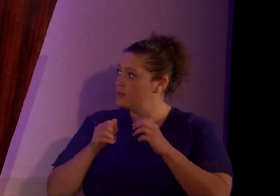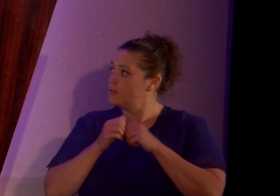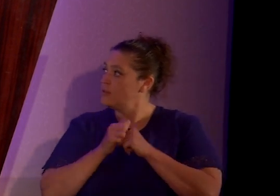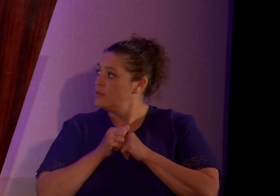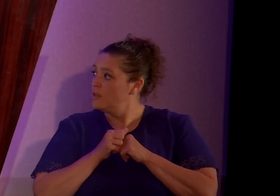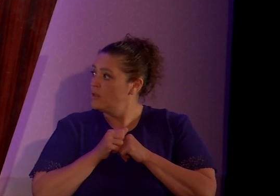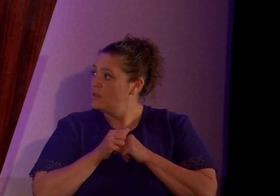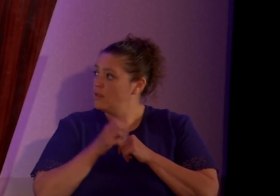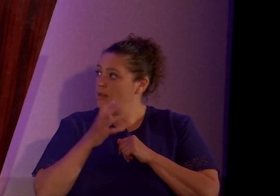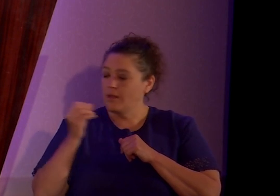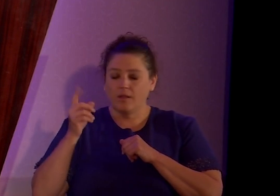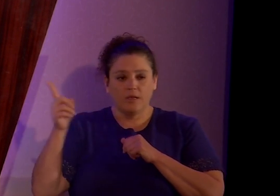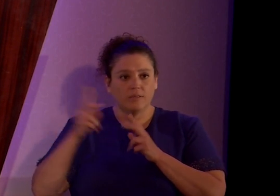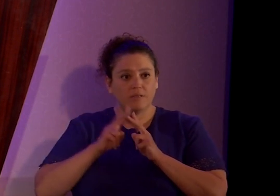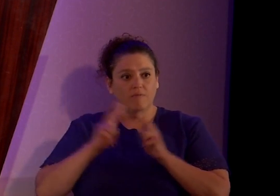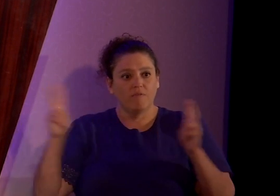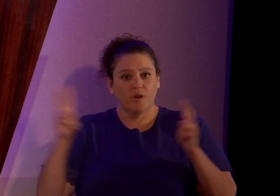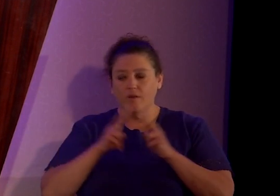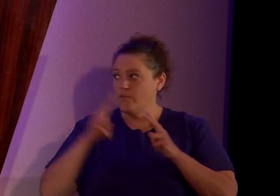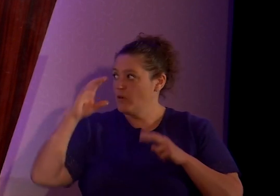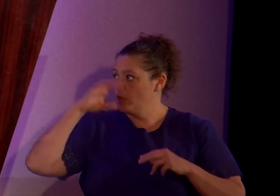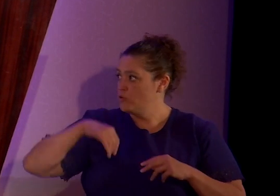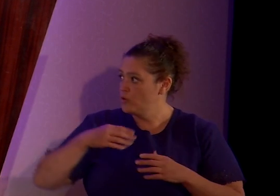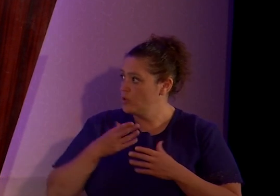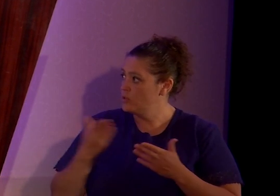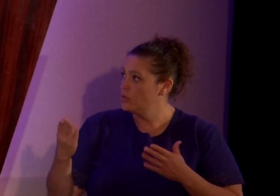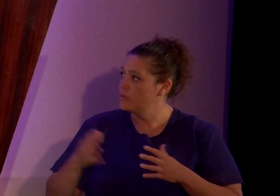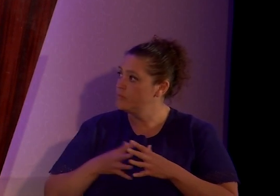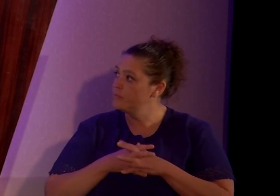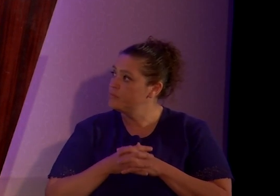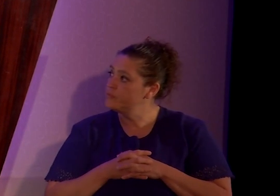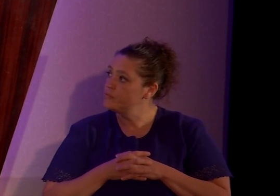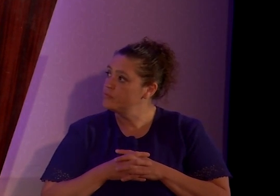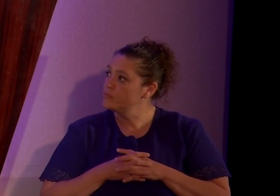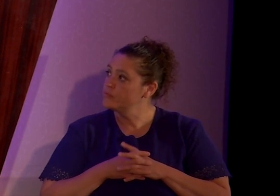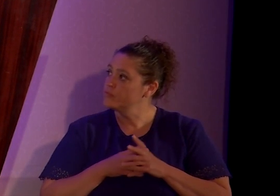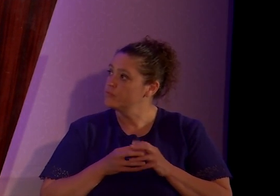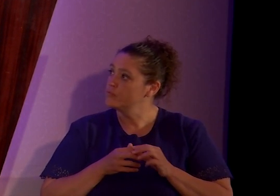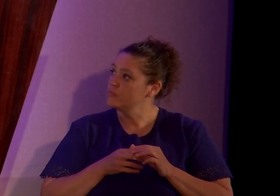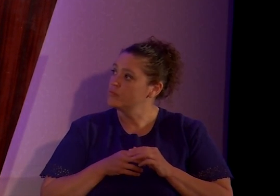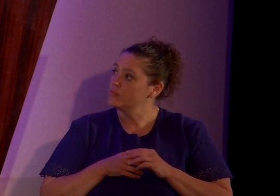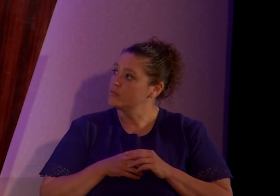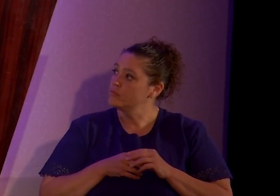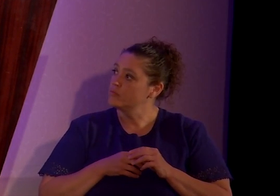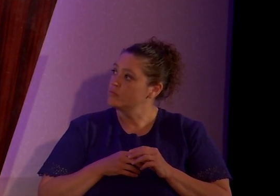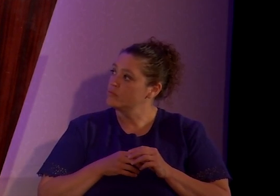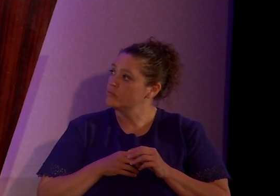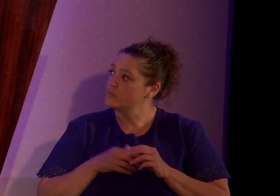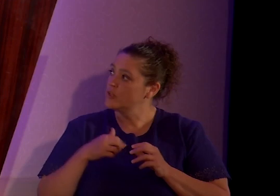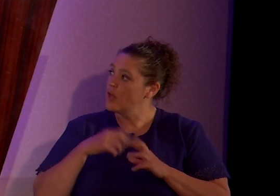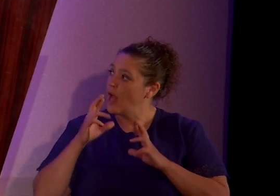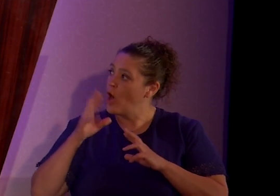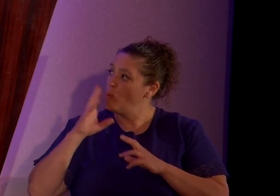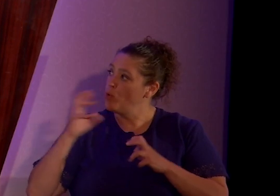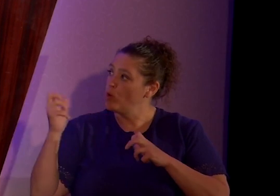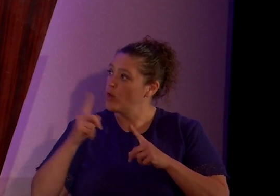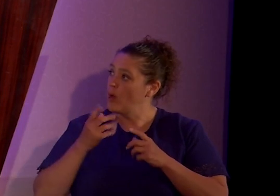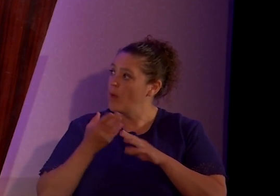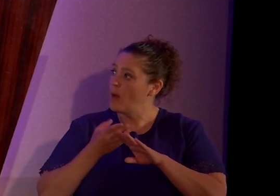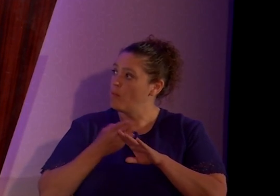which is very, very strange. I hope you will come back before consequences happen.